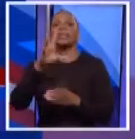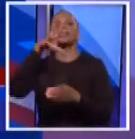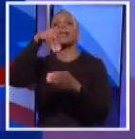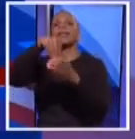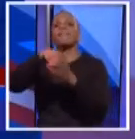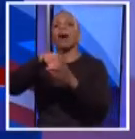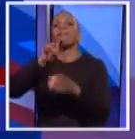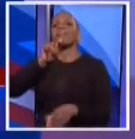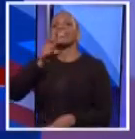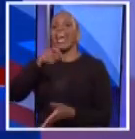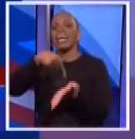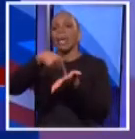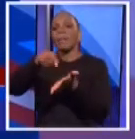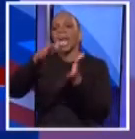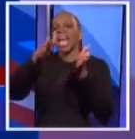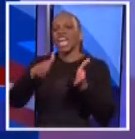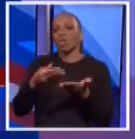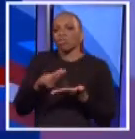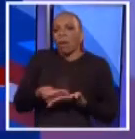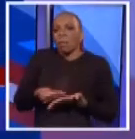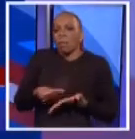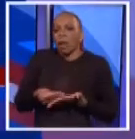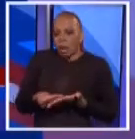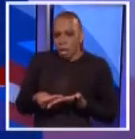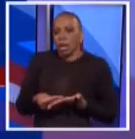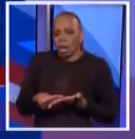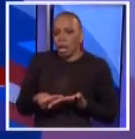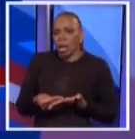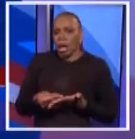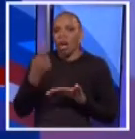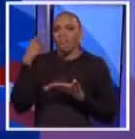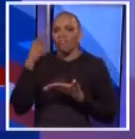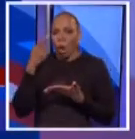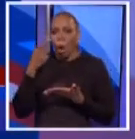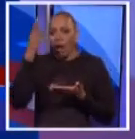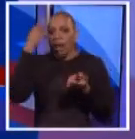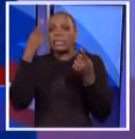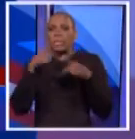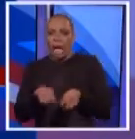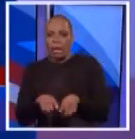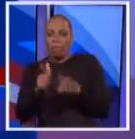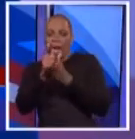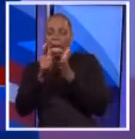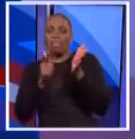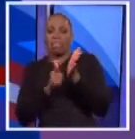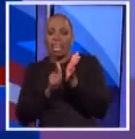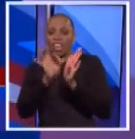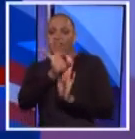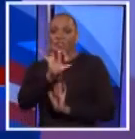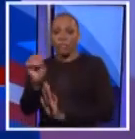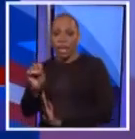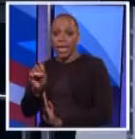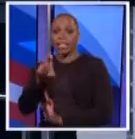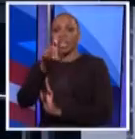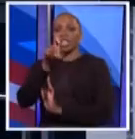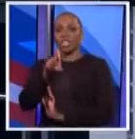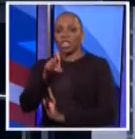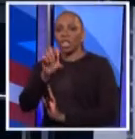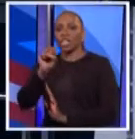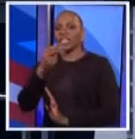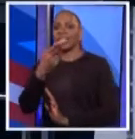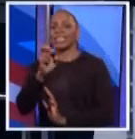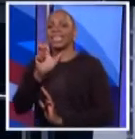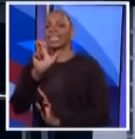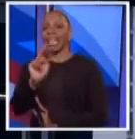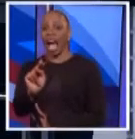taxpayer dollars, taxpayer dollars that were spent on settlements and legal fees, should Sheldon Silver resign